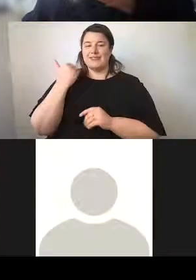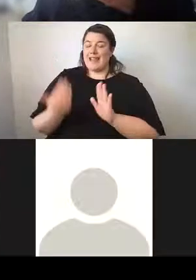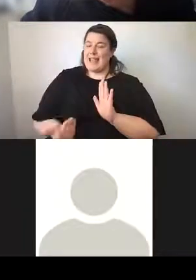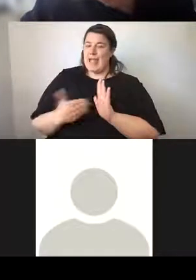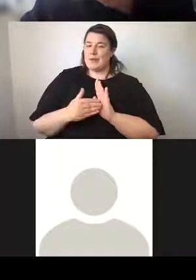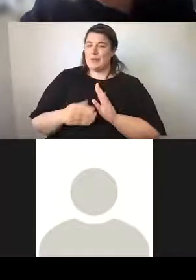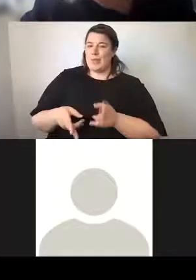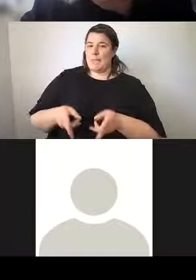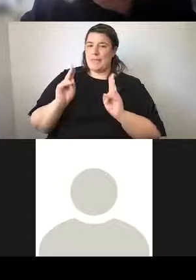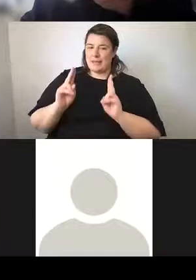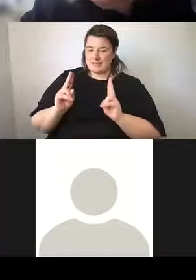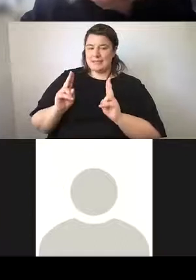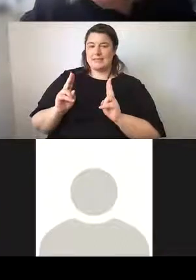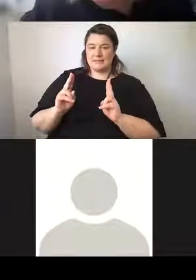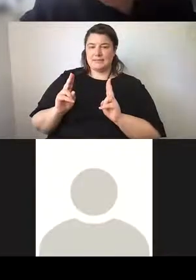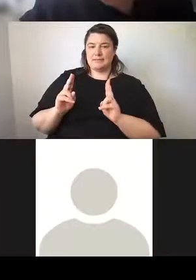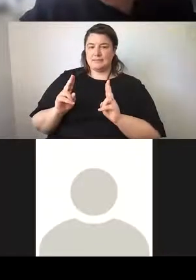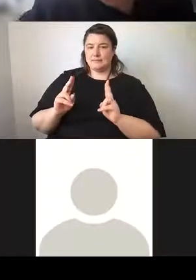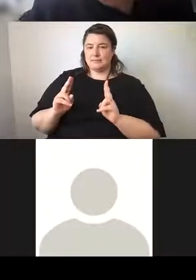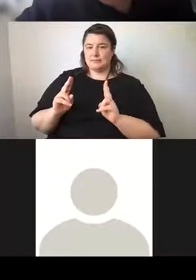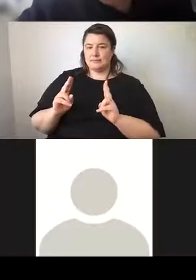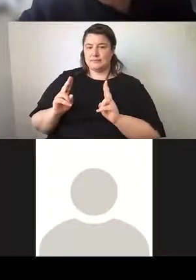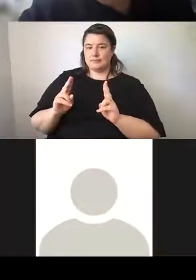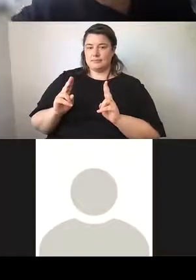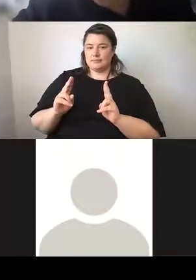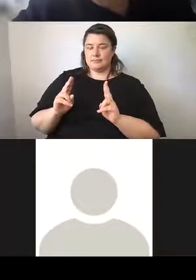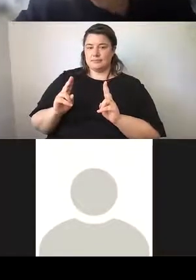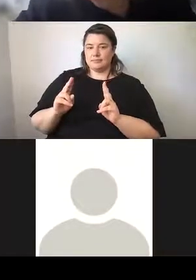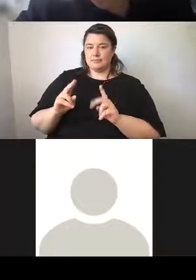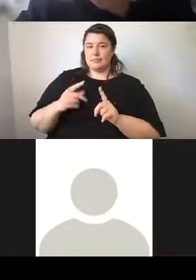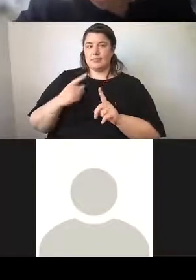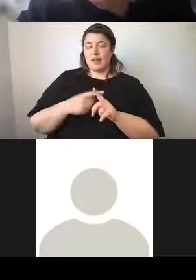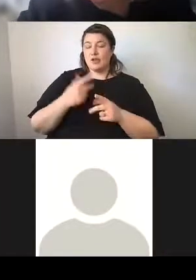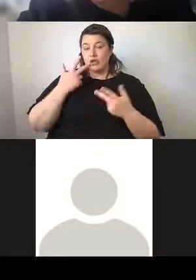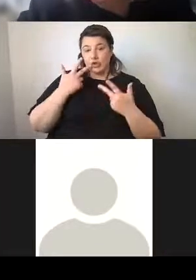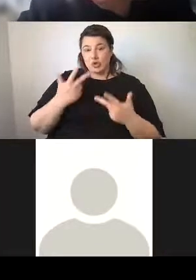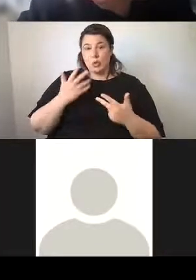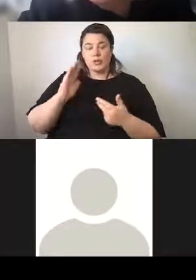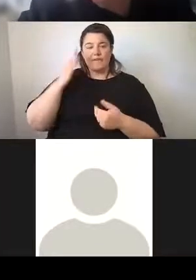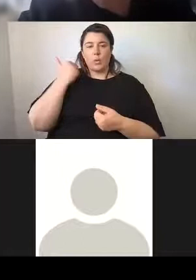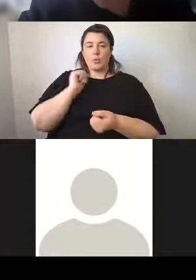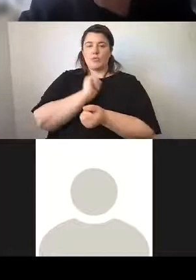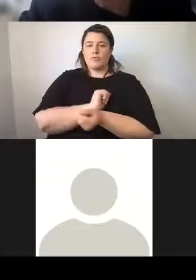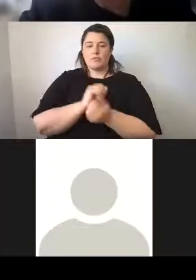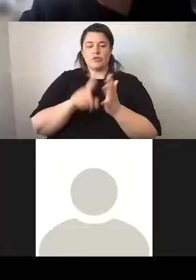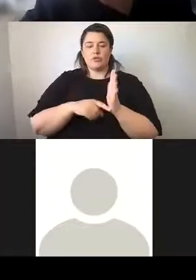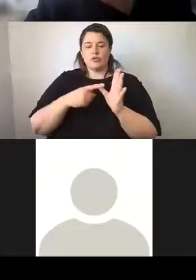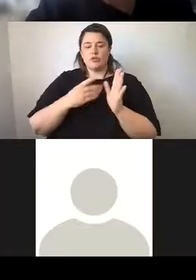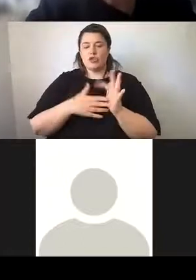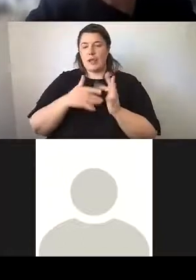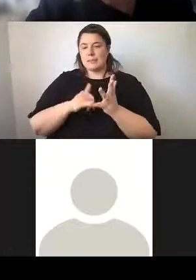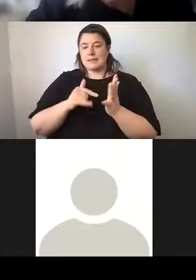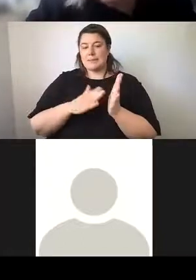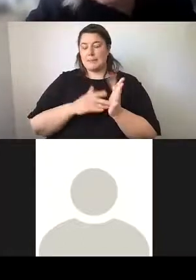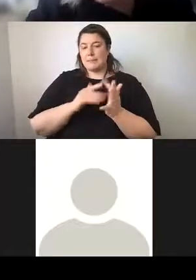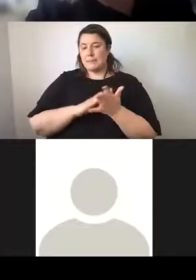and depicts the former convict James Meehan, whose maps are